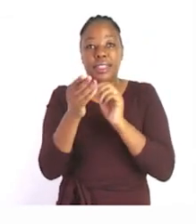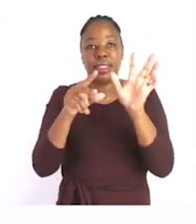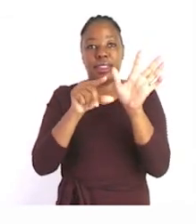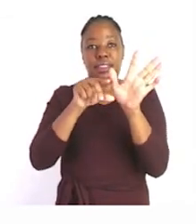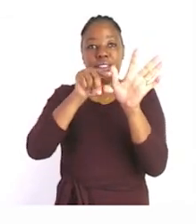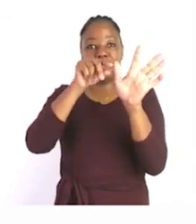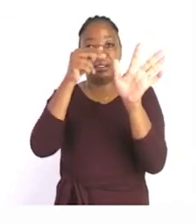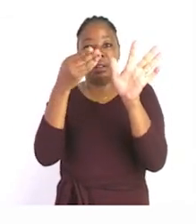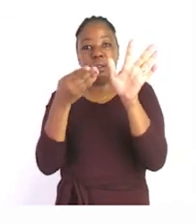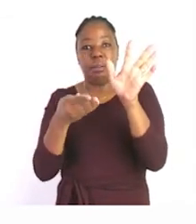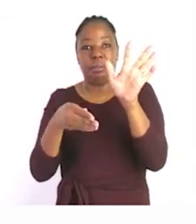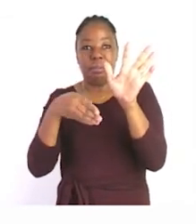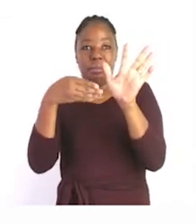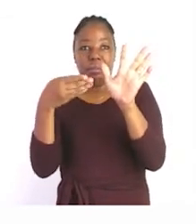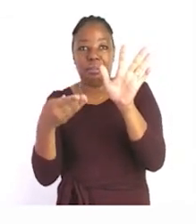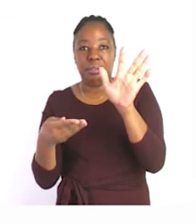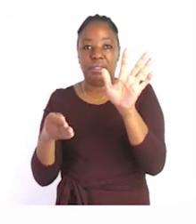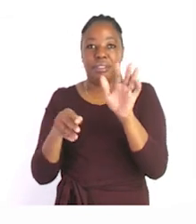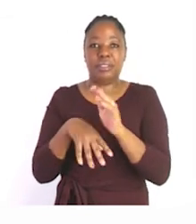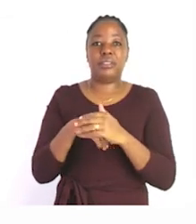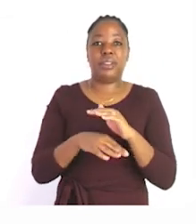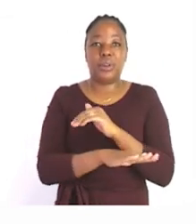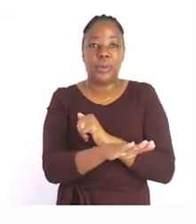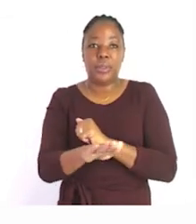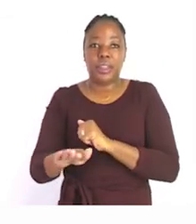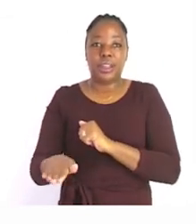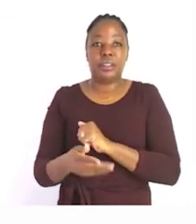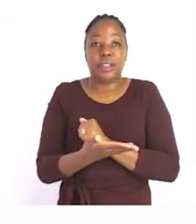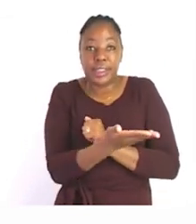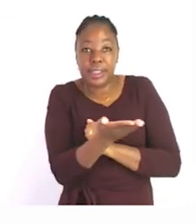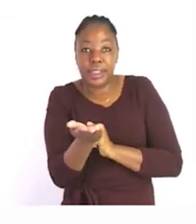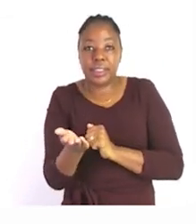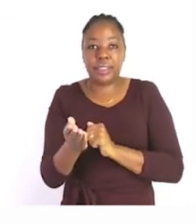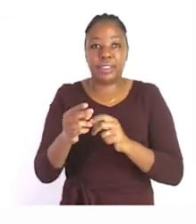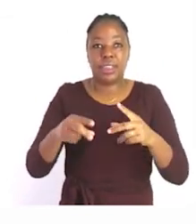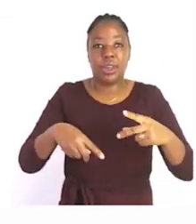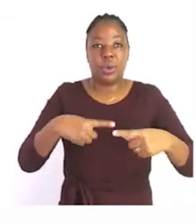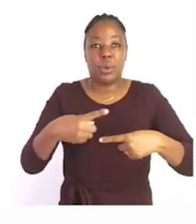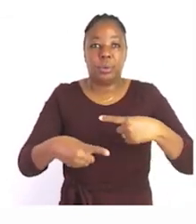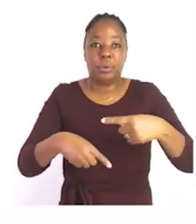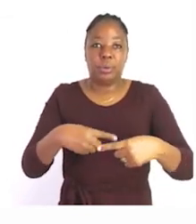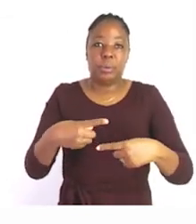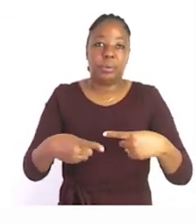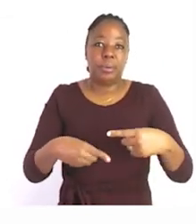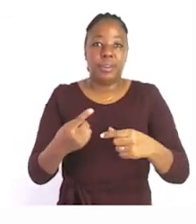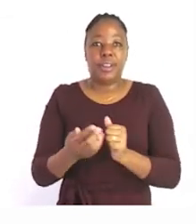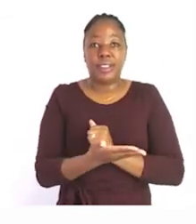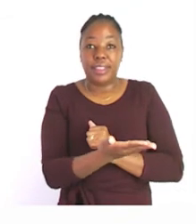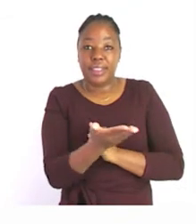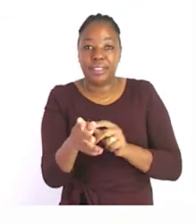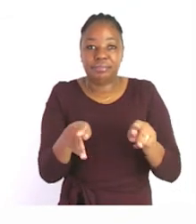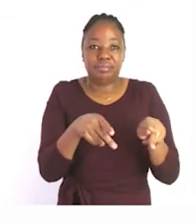as they fall down to the ground they whist and twist they dance but they